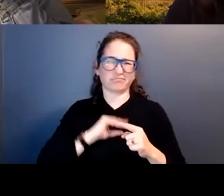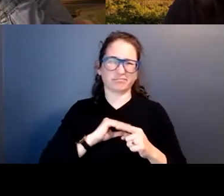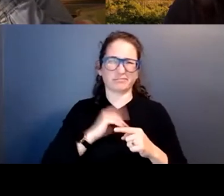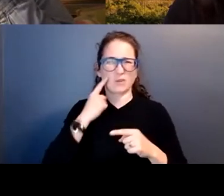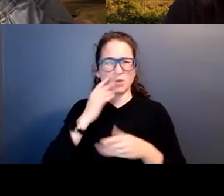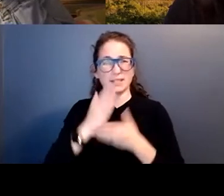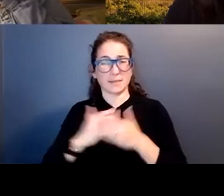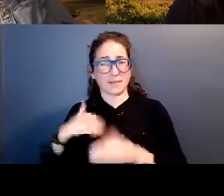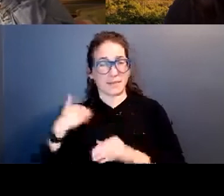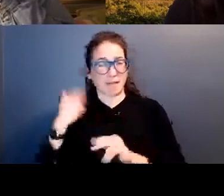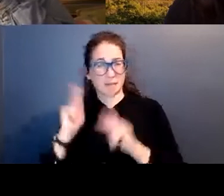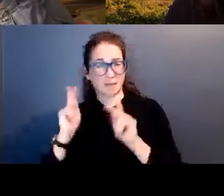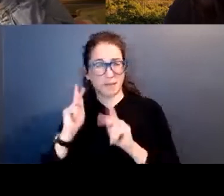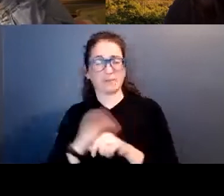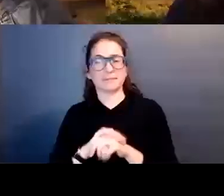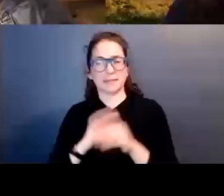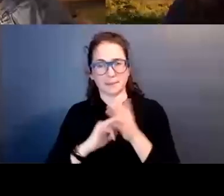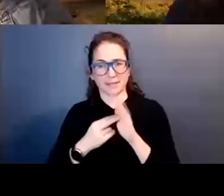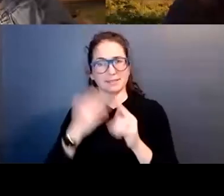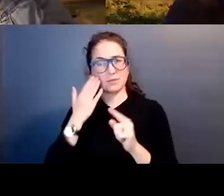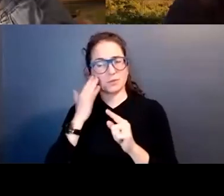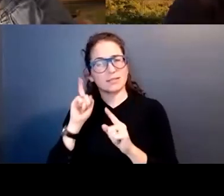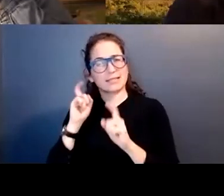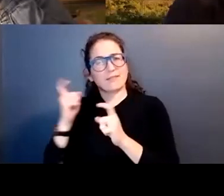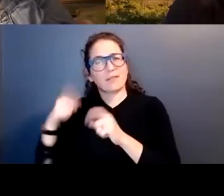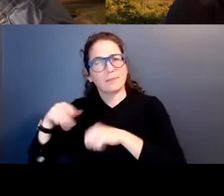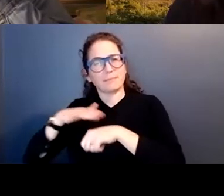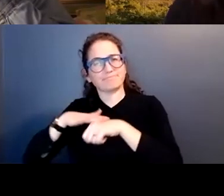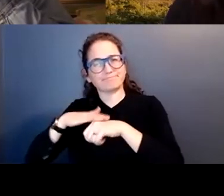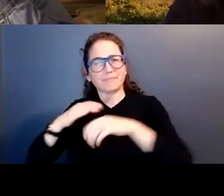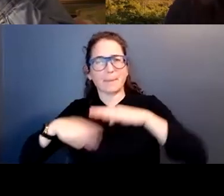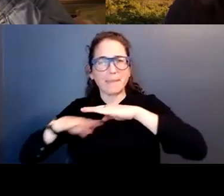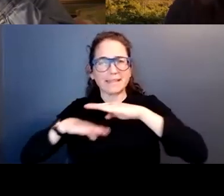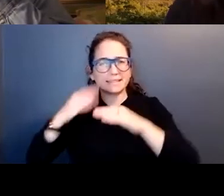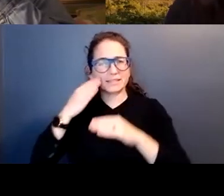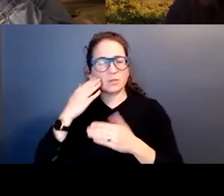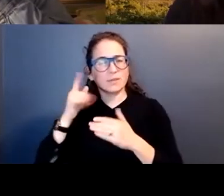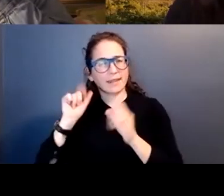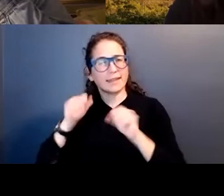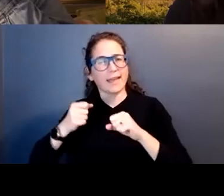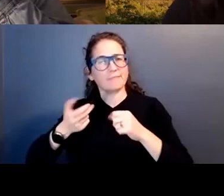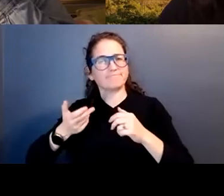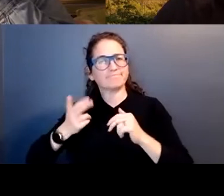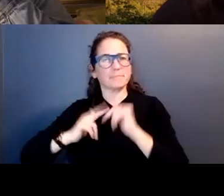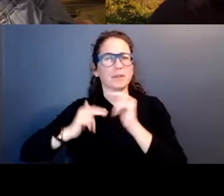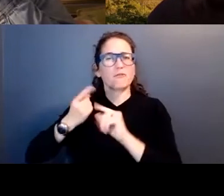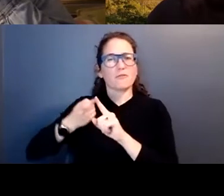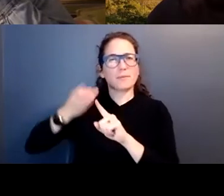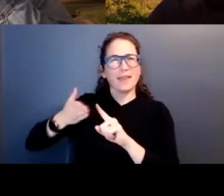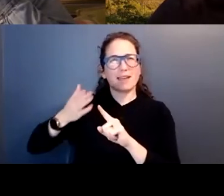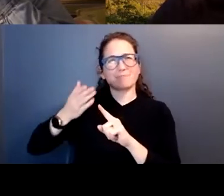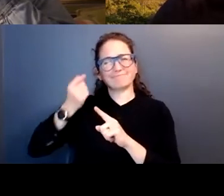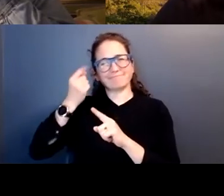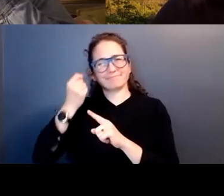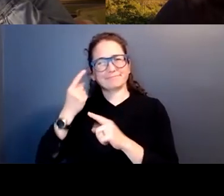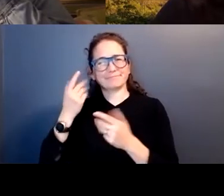people. So we have to give them a basis on which to build and to, there again,